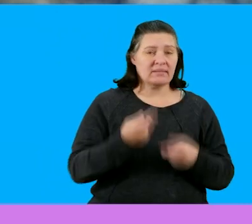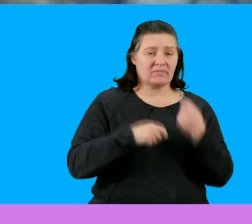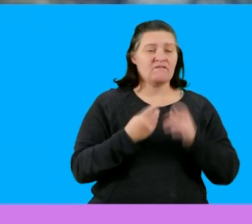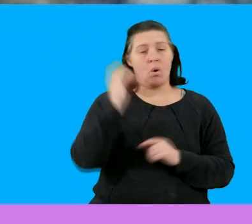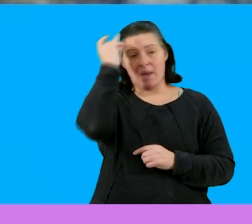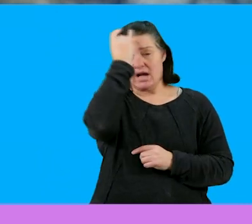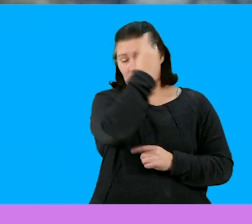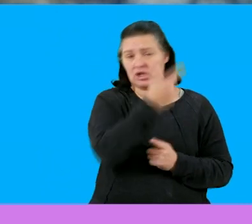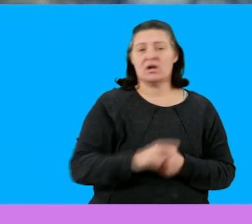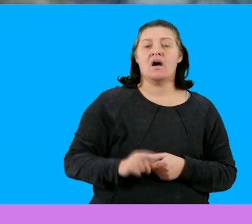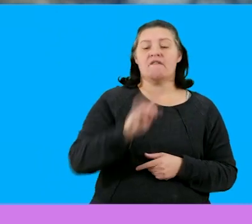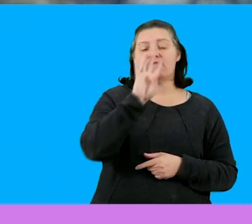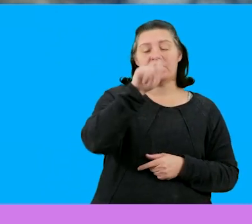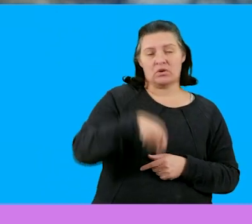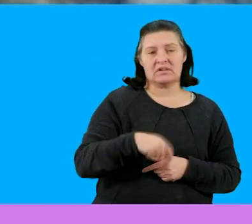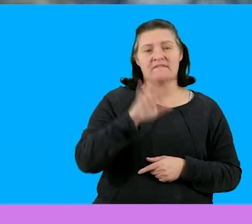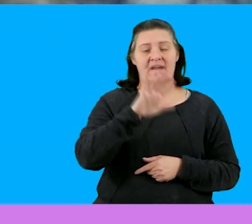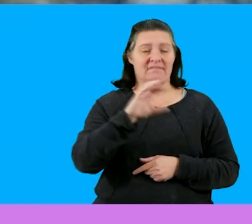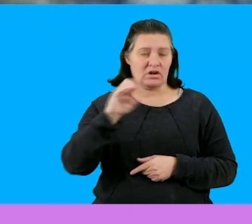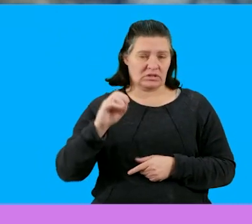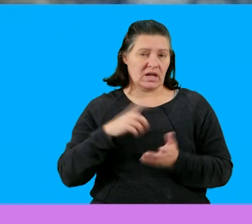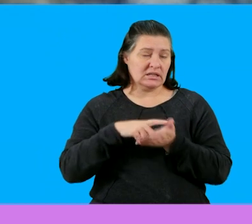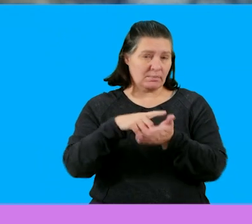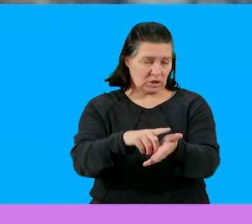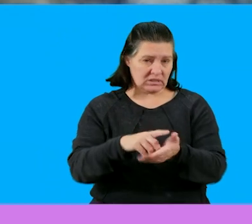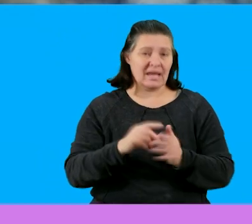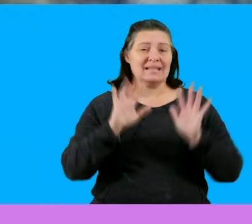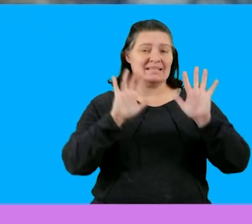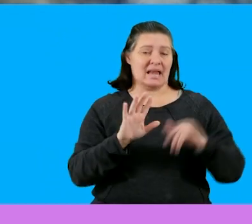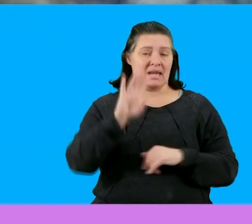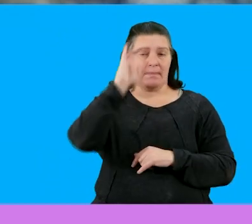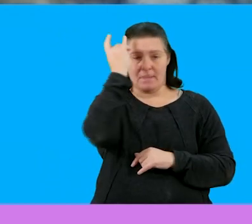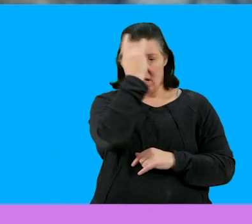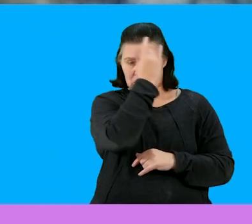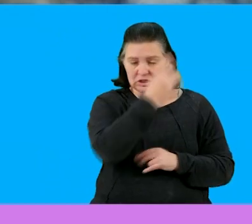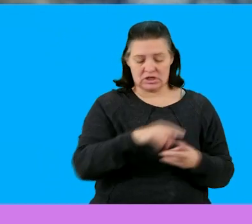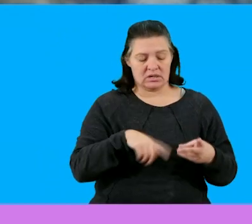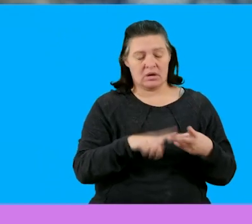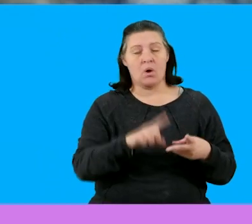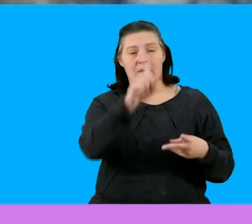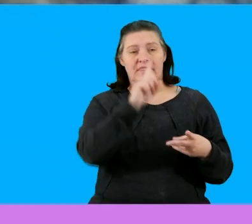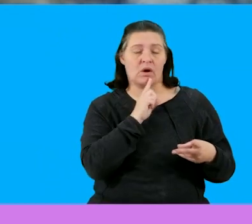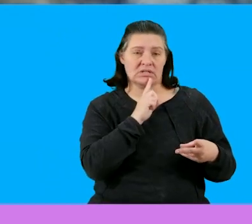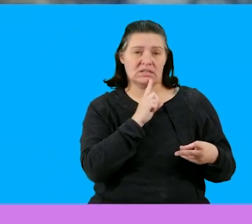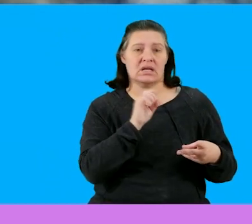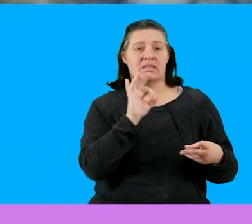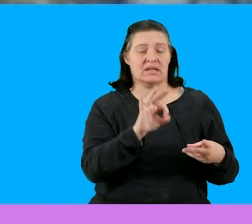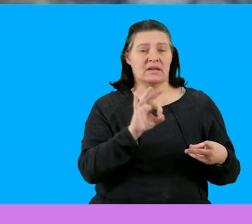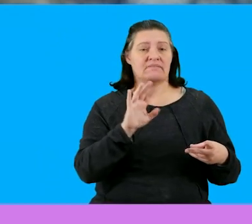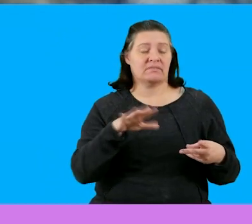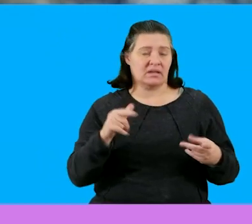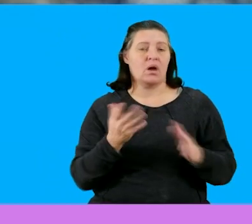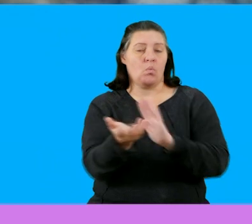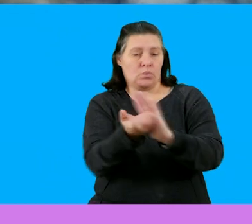during March are four thousand five hundred and deposited on the 10th of March and one thousand three hundred and fifty